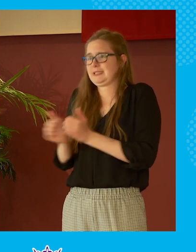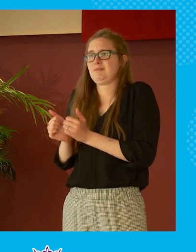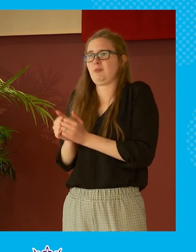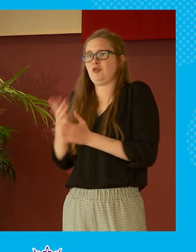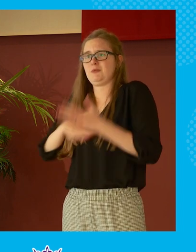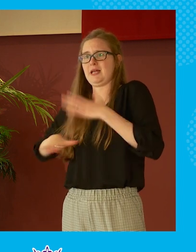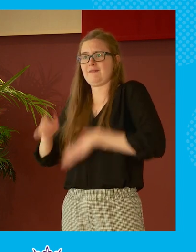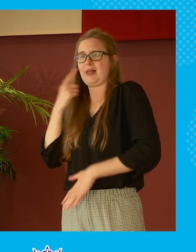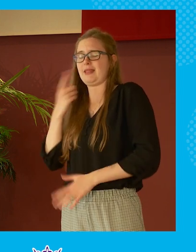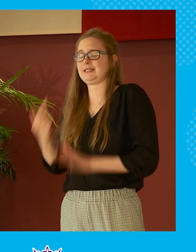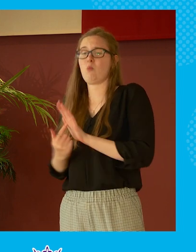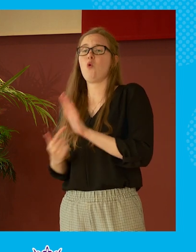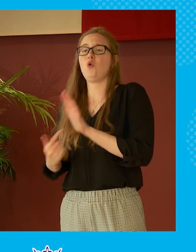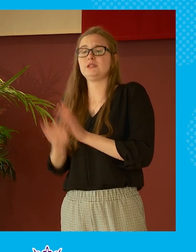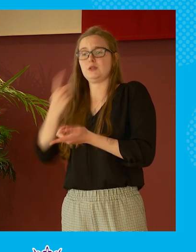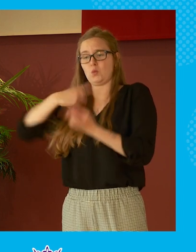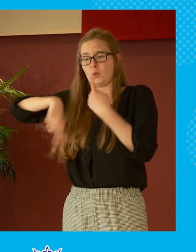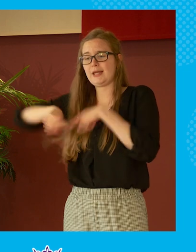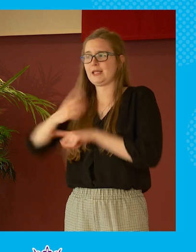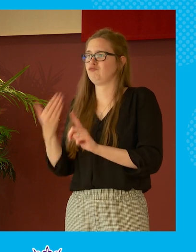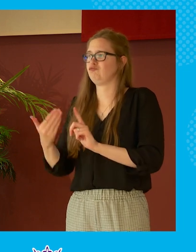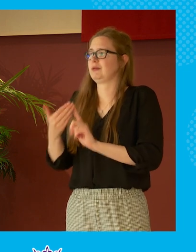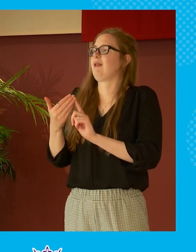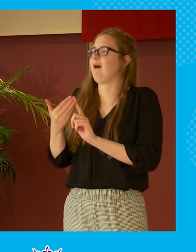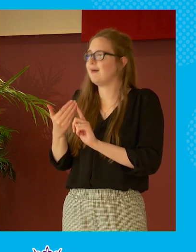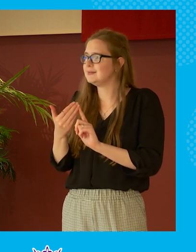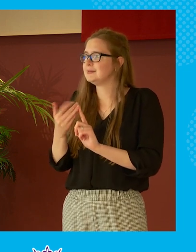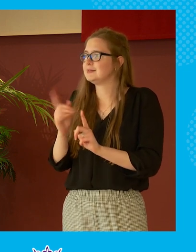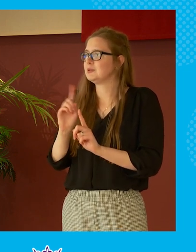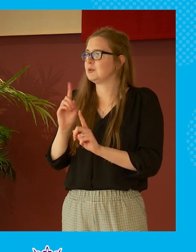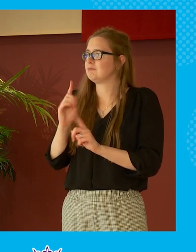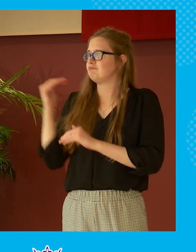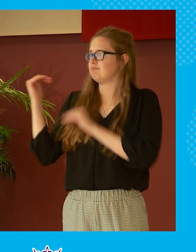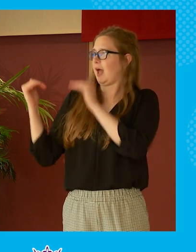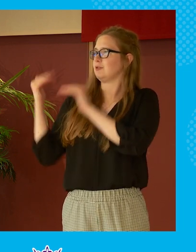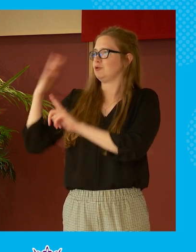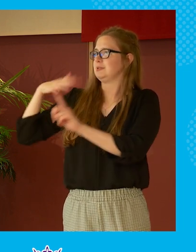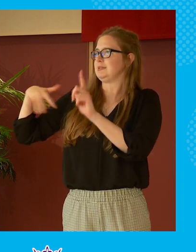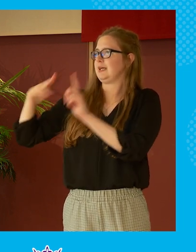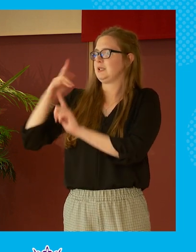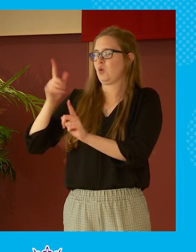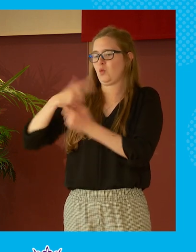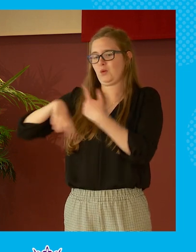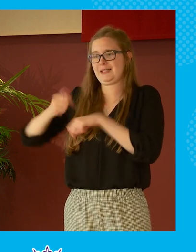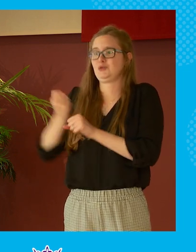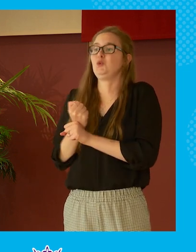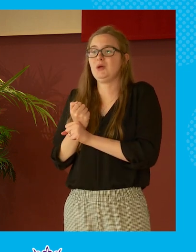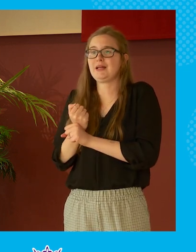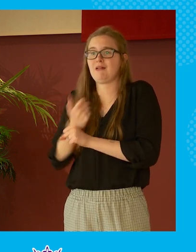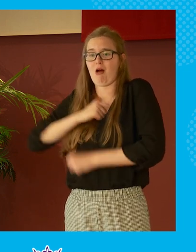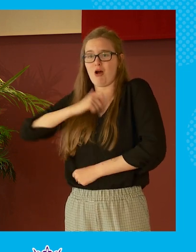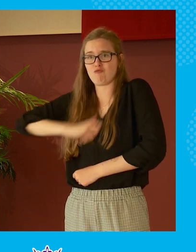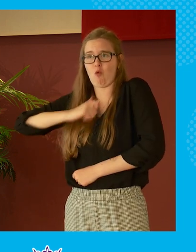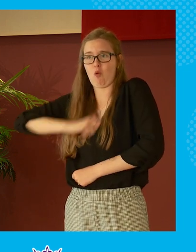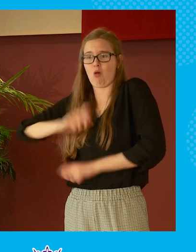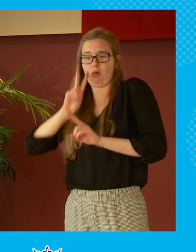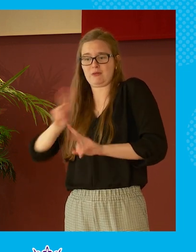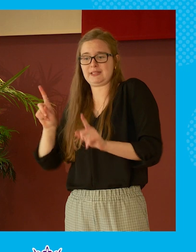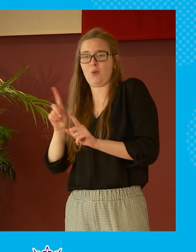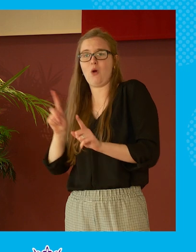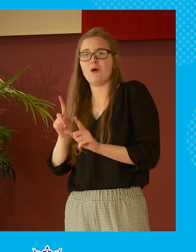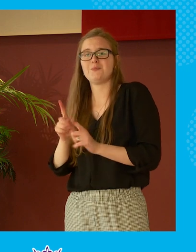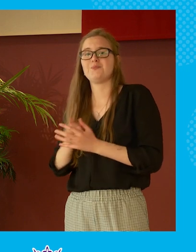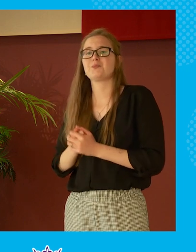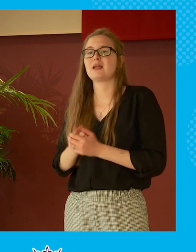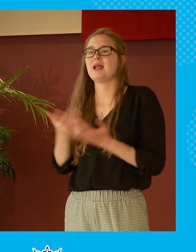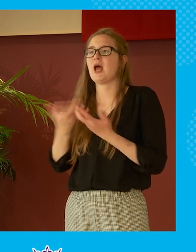behave i think it's terribly important that we all recognize uh as an adult society what we're doing and whether or not this what it's